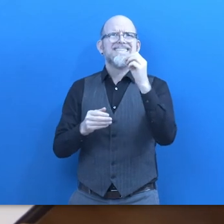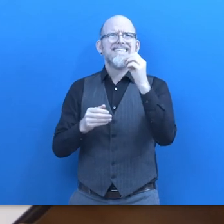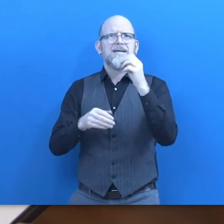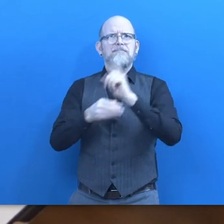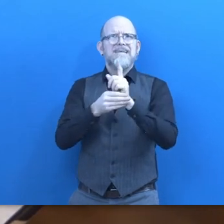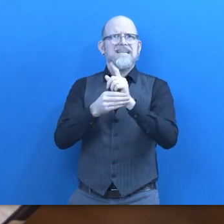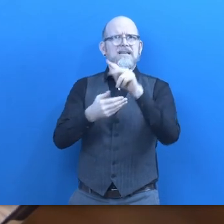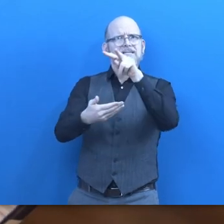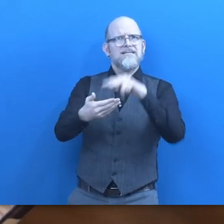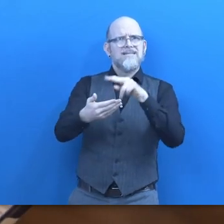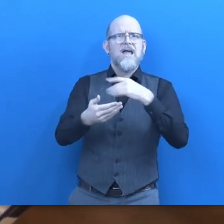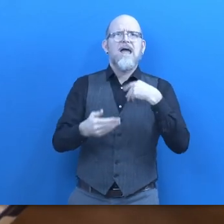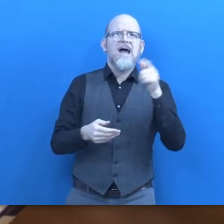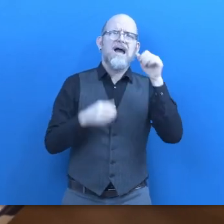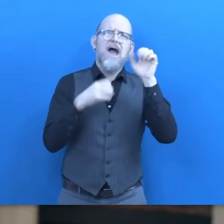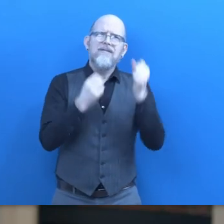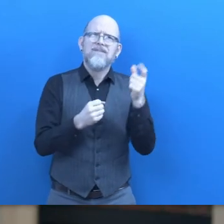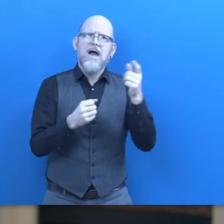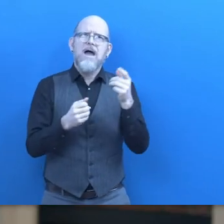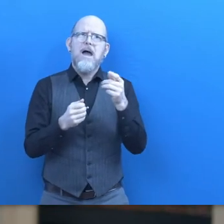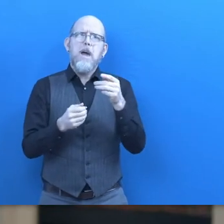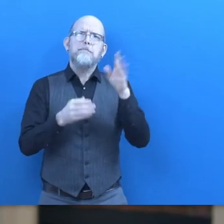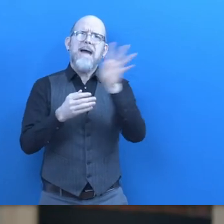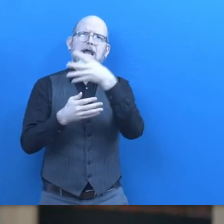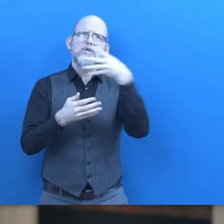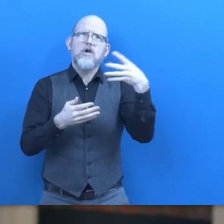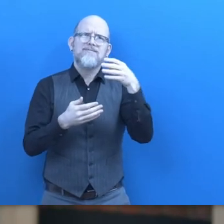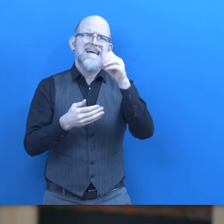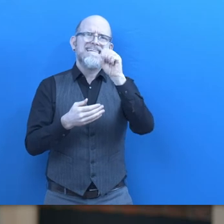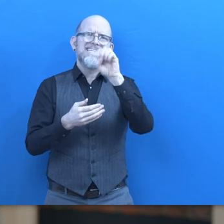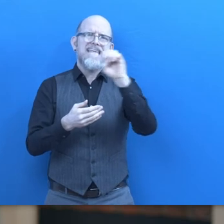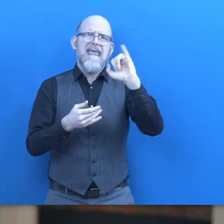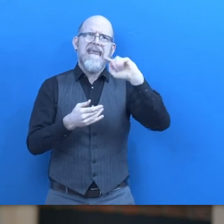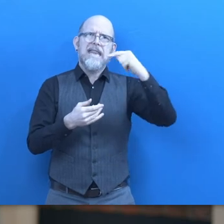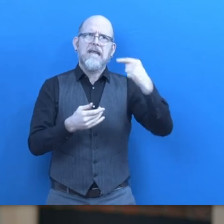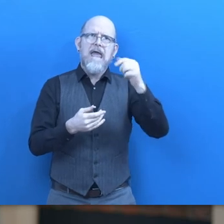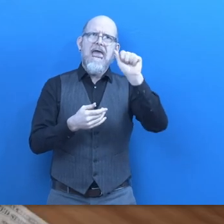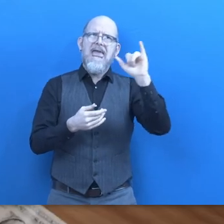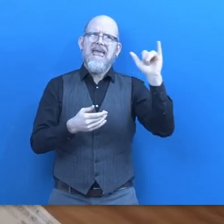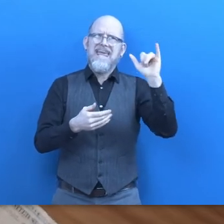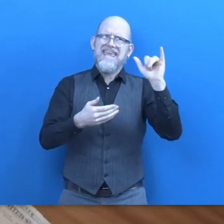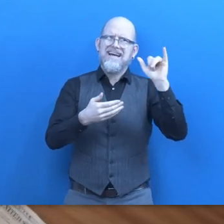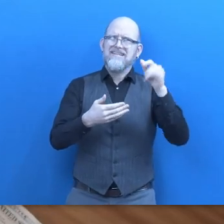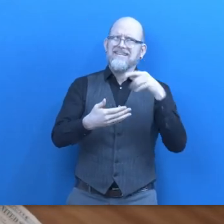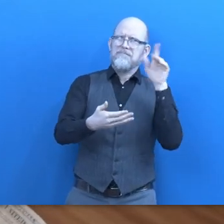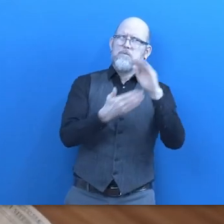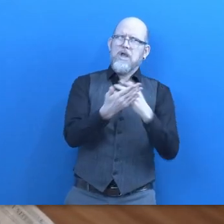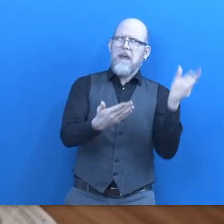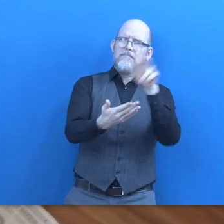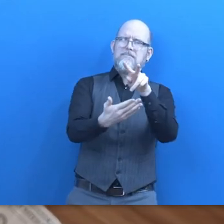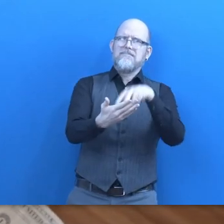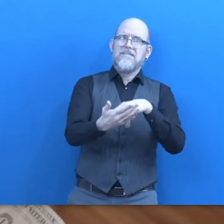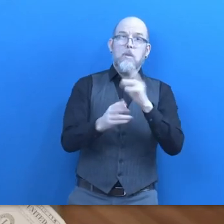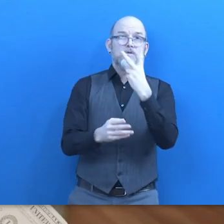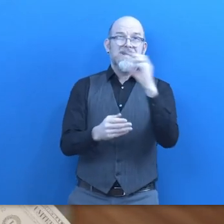super fast which would have normally taken me probably 20 minutes to do so was down to four the Microsoft Seeing AI